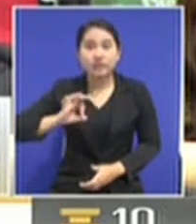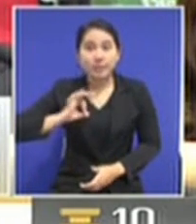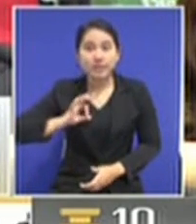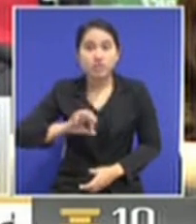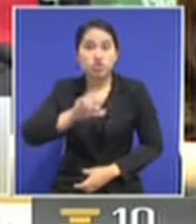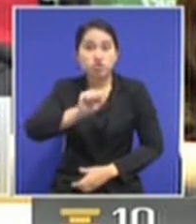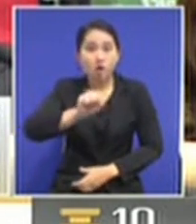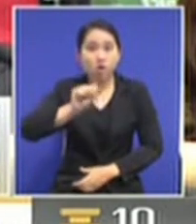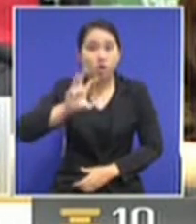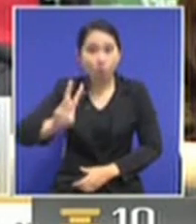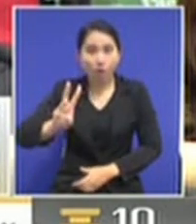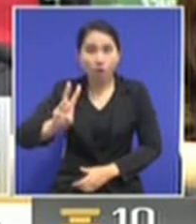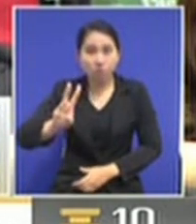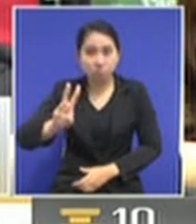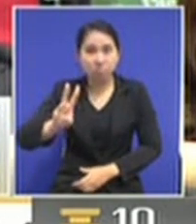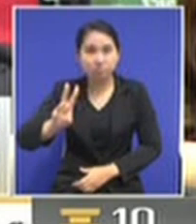candidate.